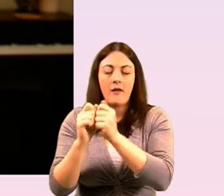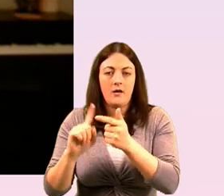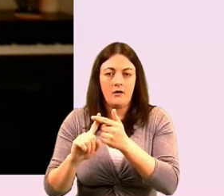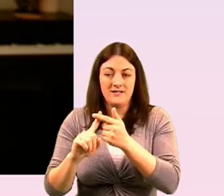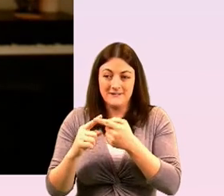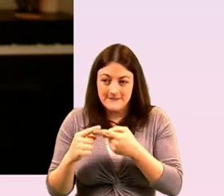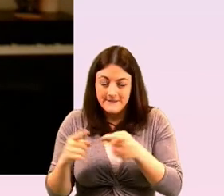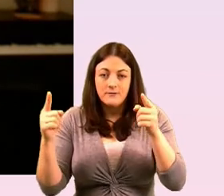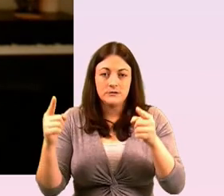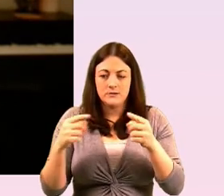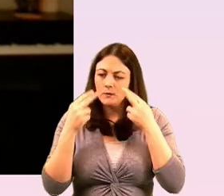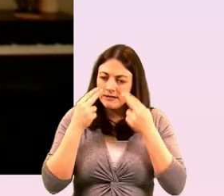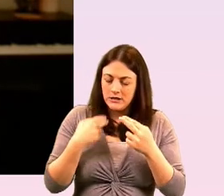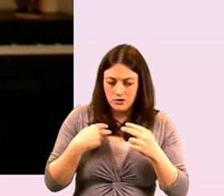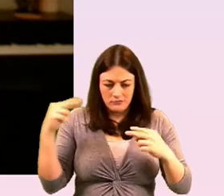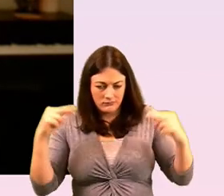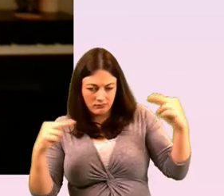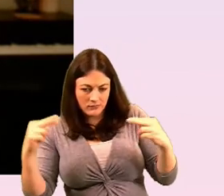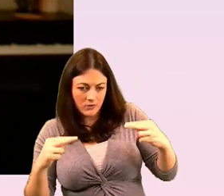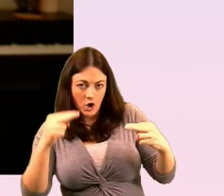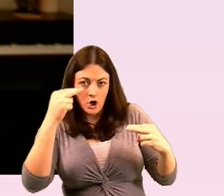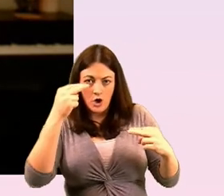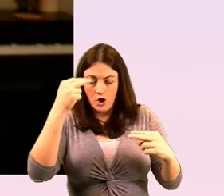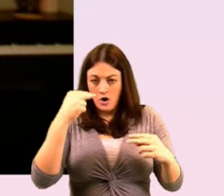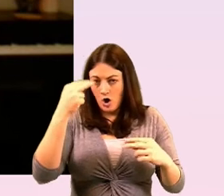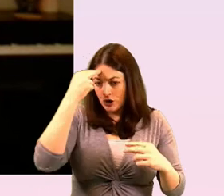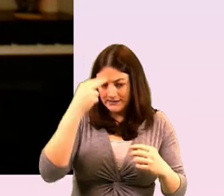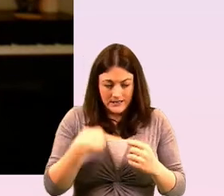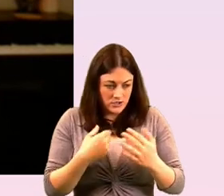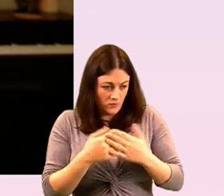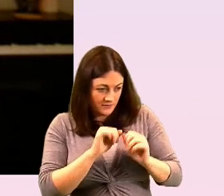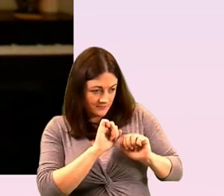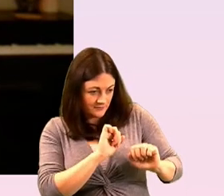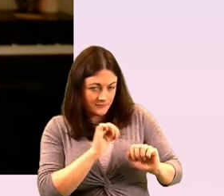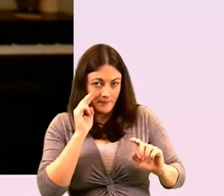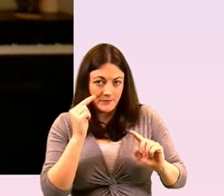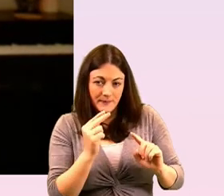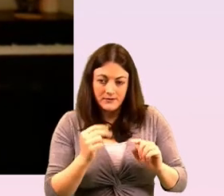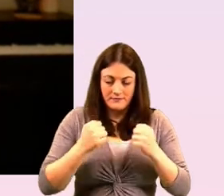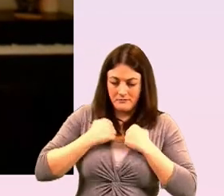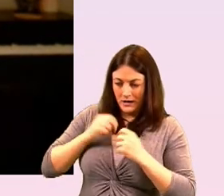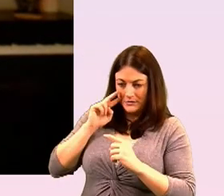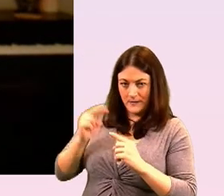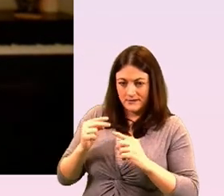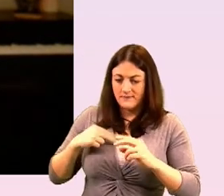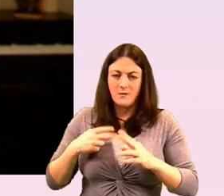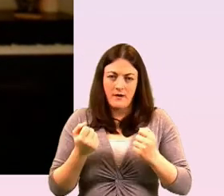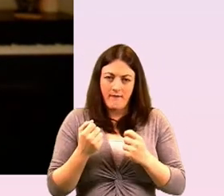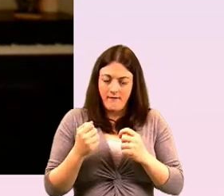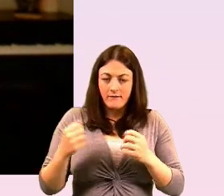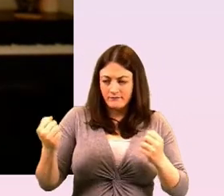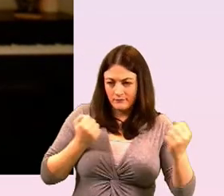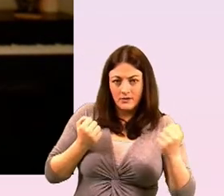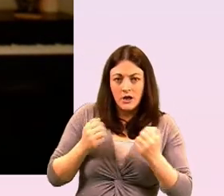understanding the complexities and how as paula puts it those simple tweaks for even for us as lgbt organizations